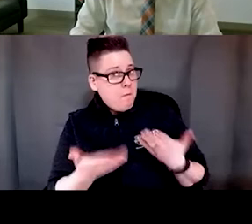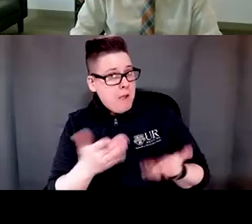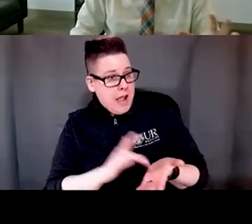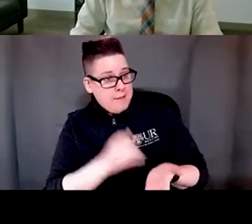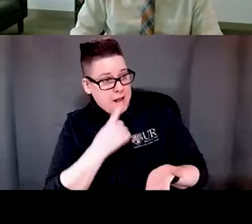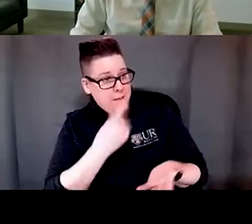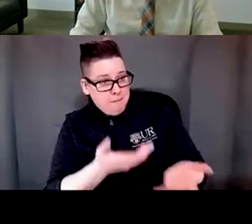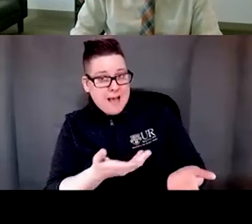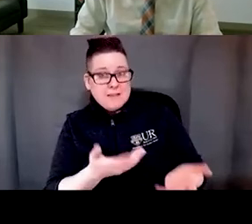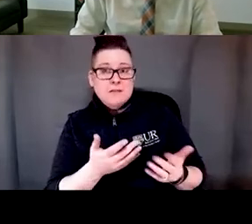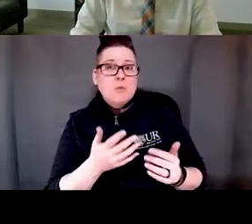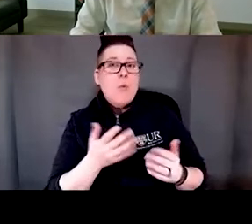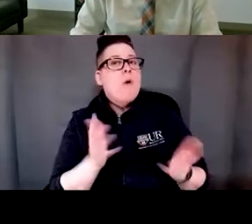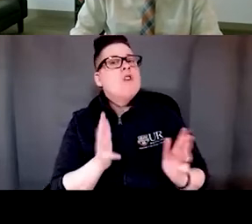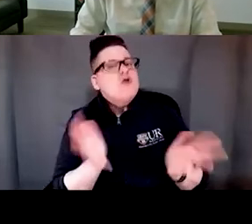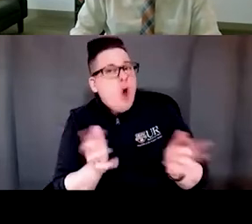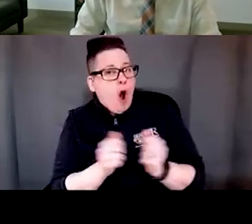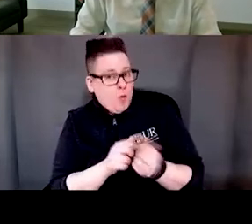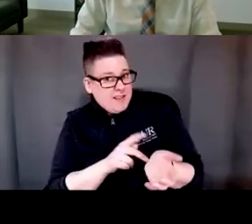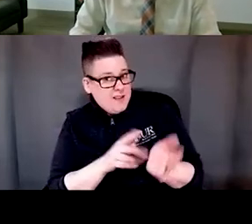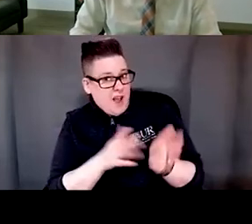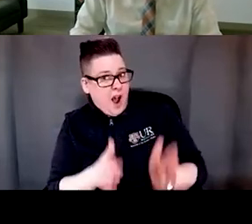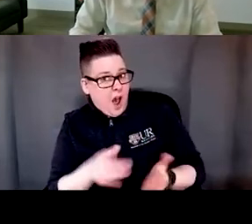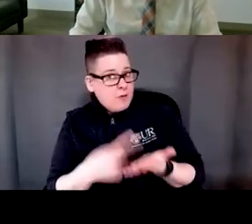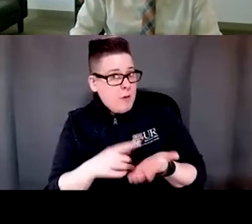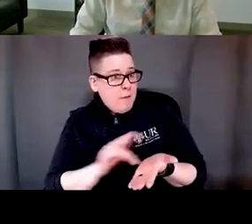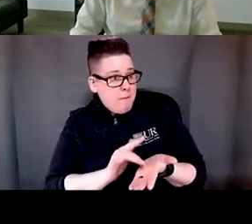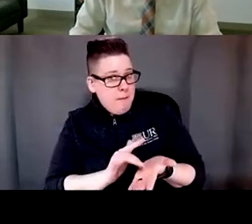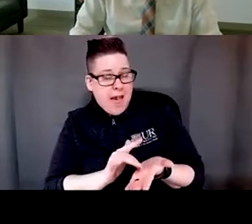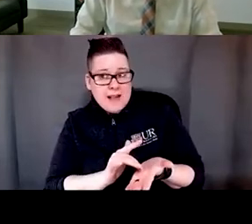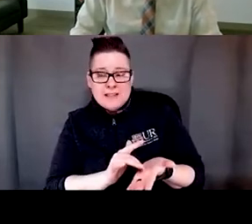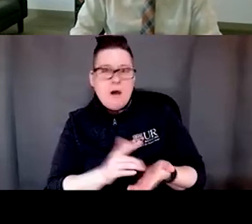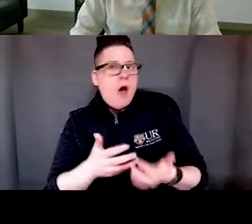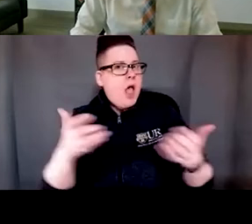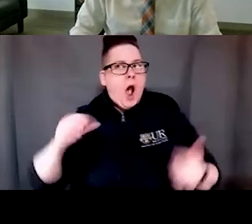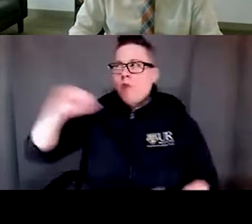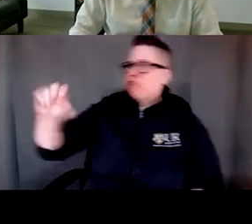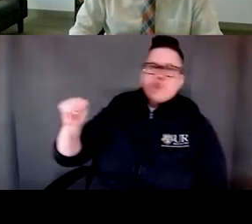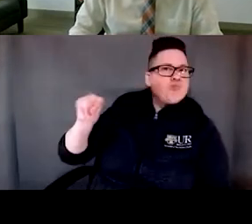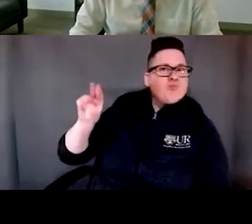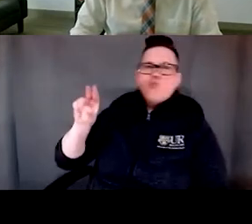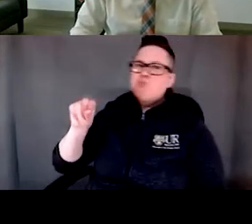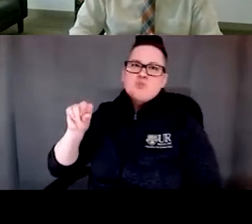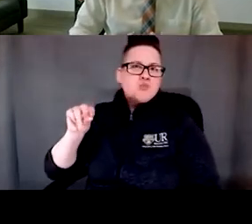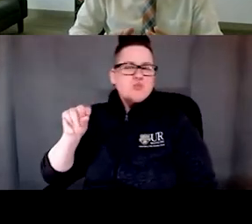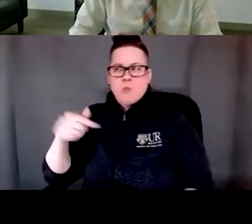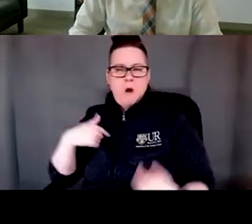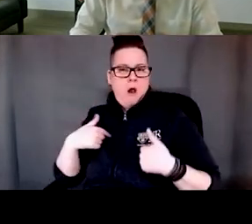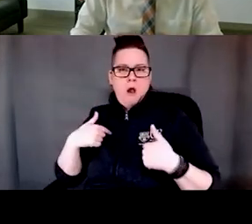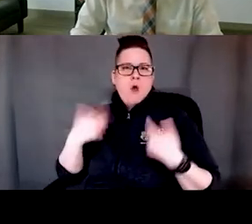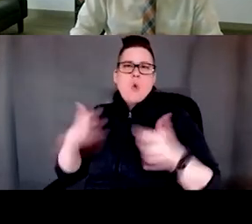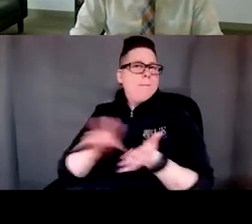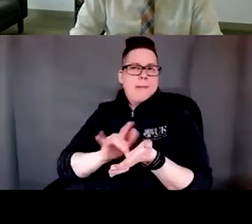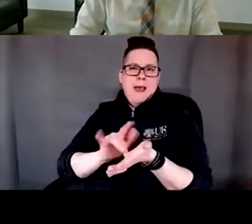or at least to consult with a psychiatrist about medication. And then I get a lot of pushback being like, well, I don't want the